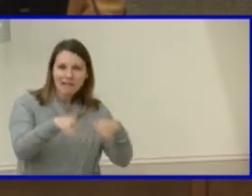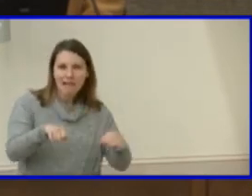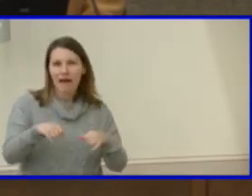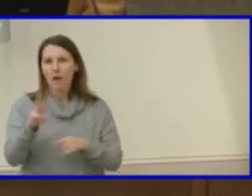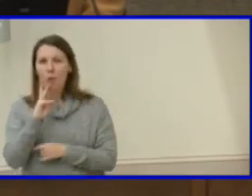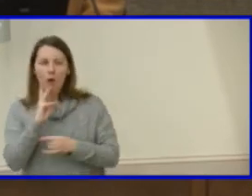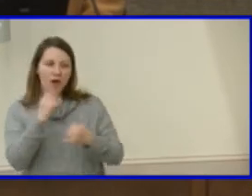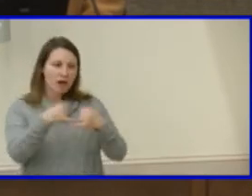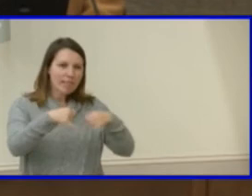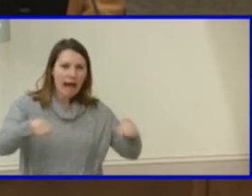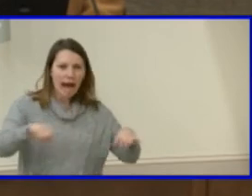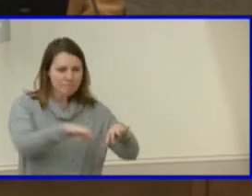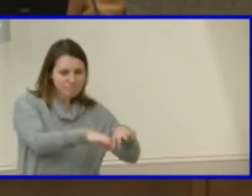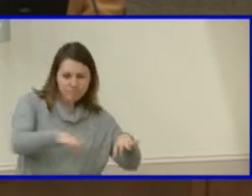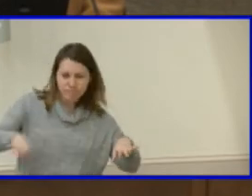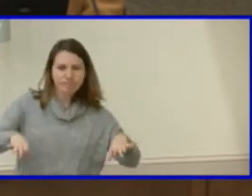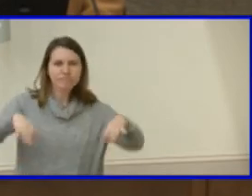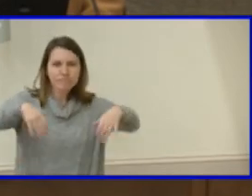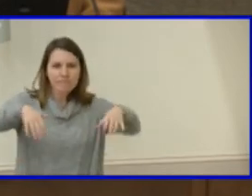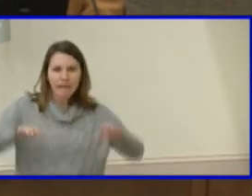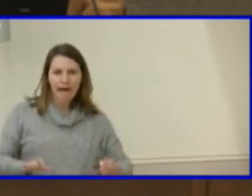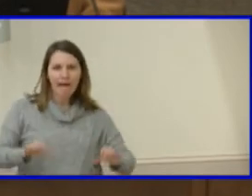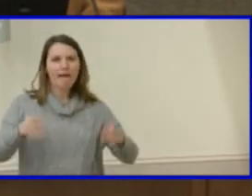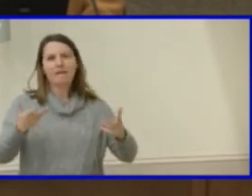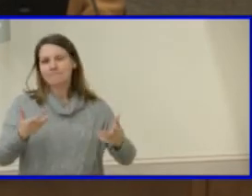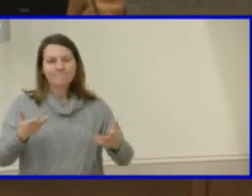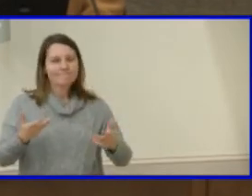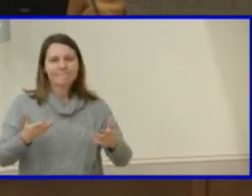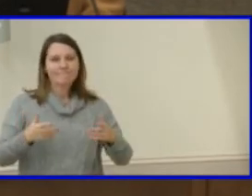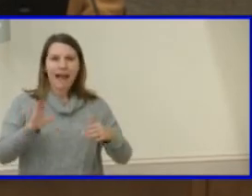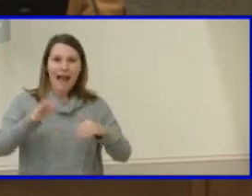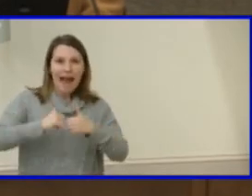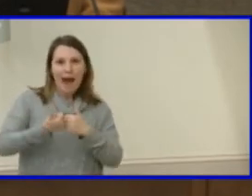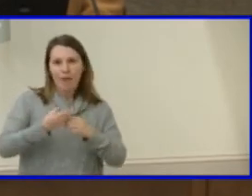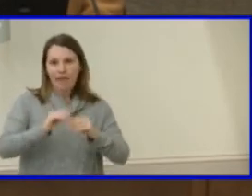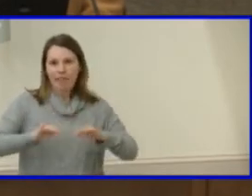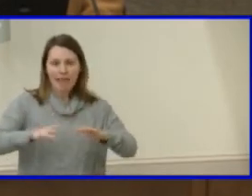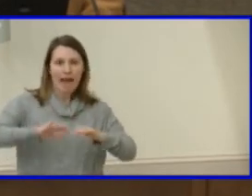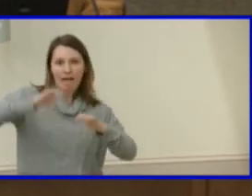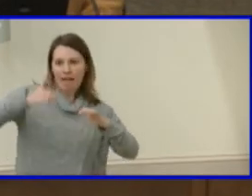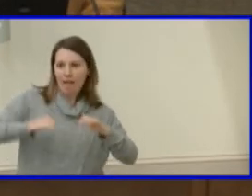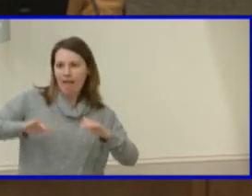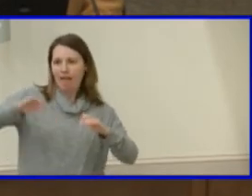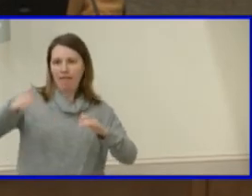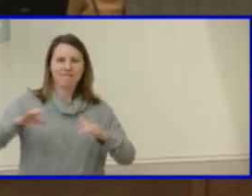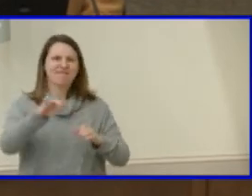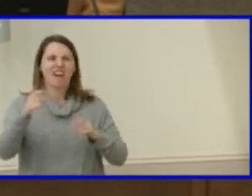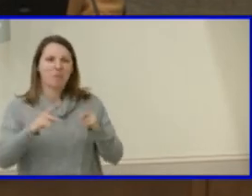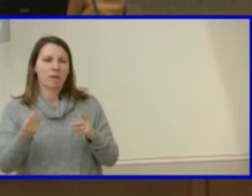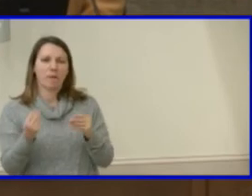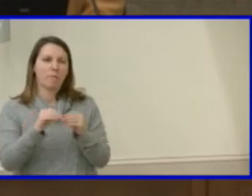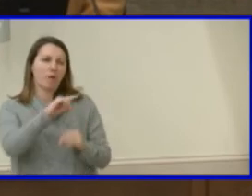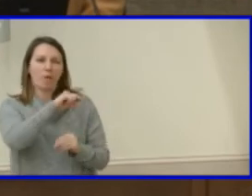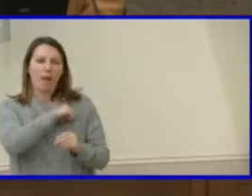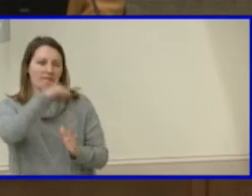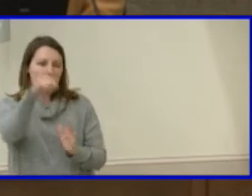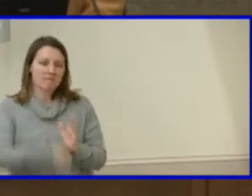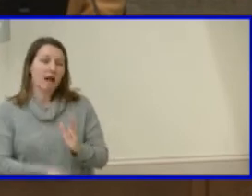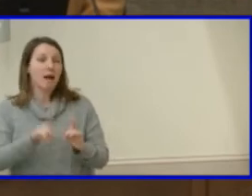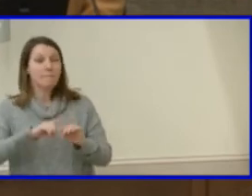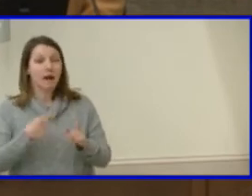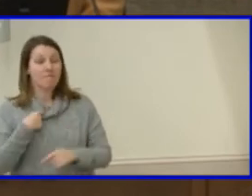and so forth all of that would have to be inspected by other people more qualified than us okay um i will tell you from the eye test